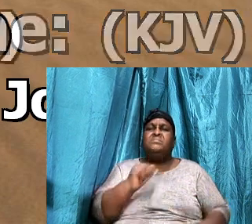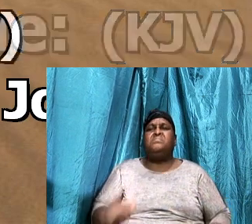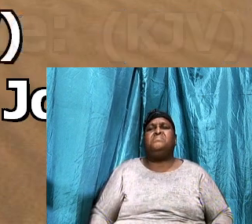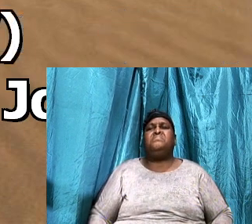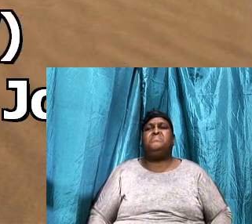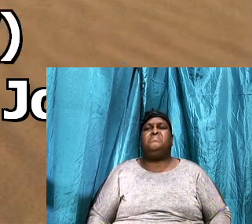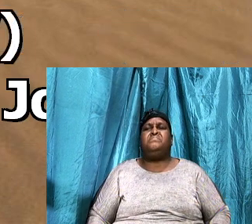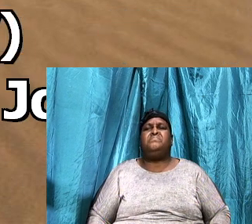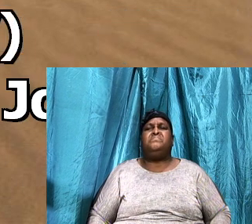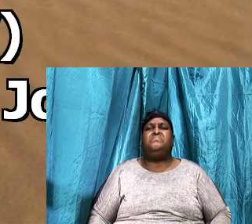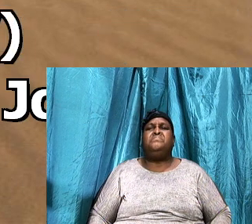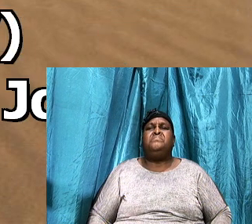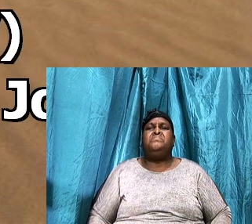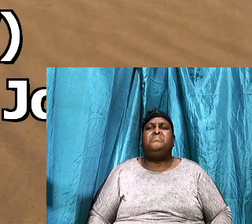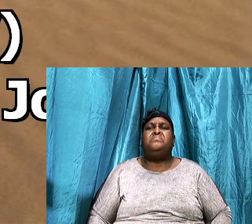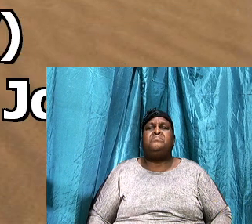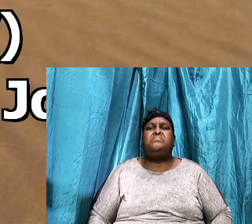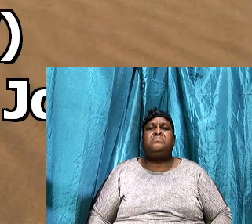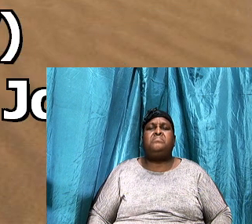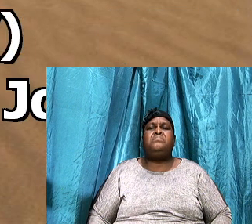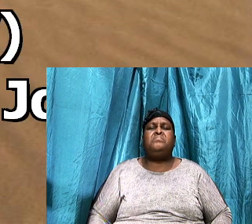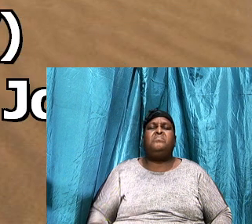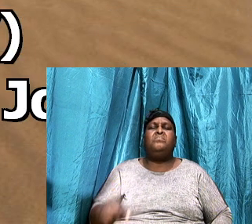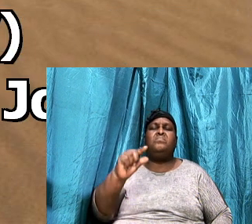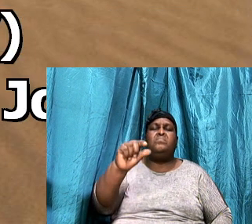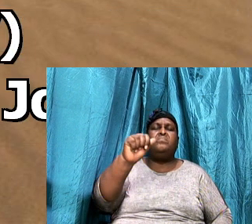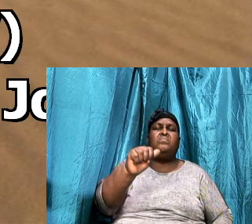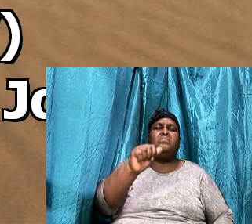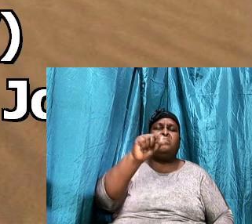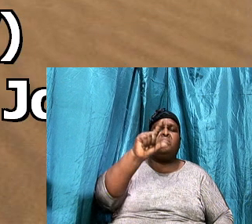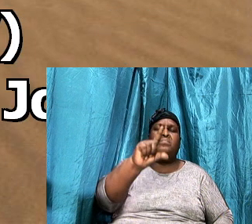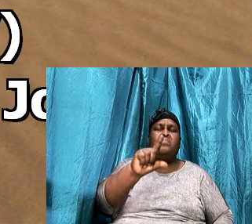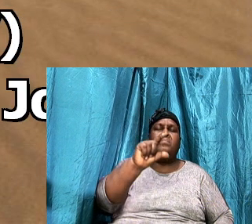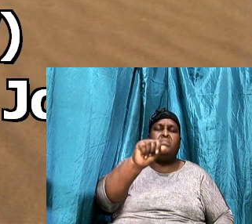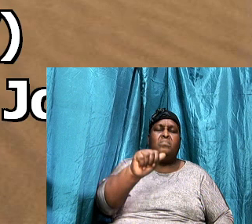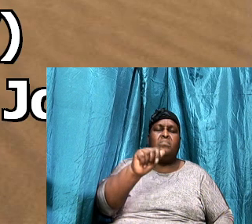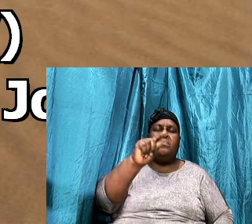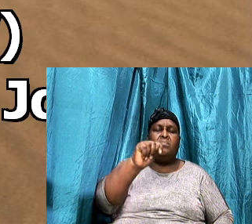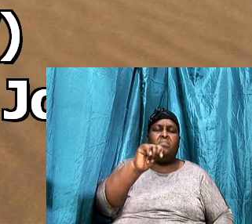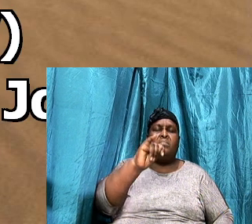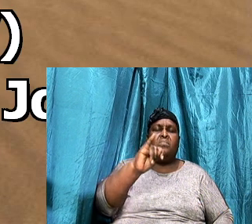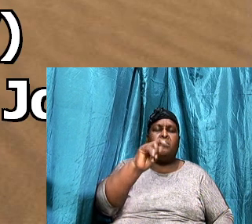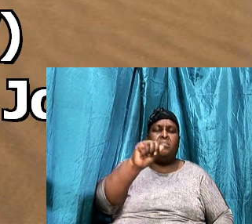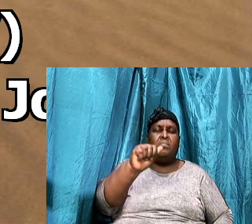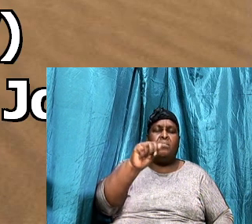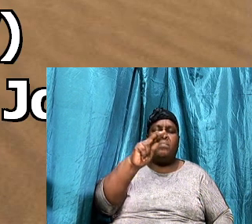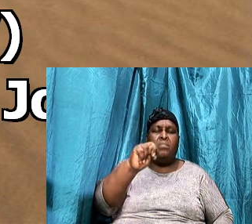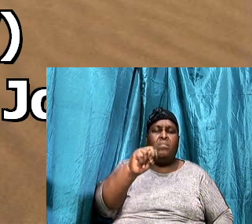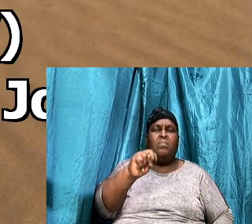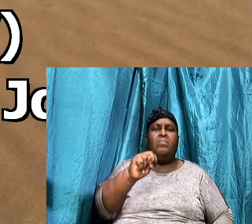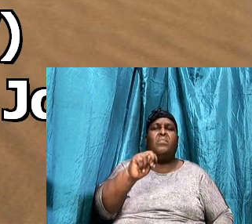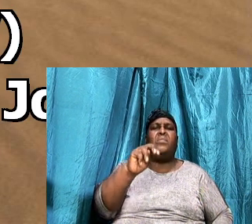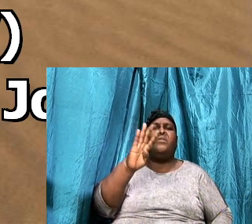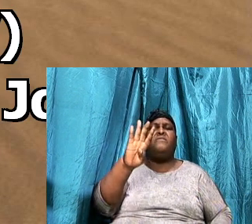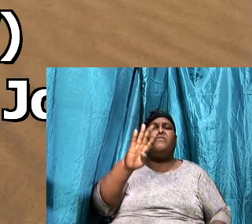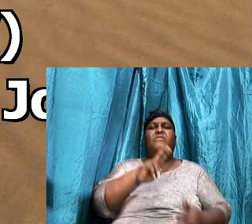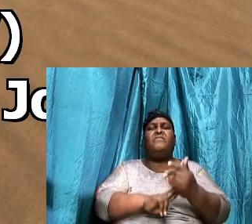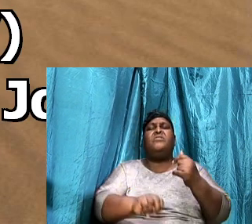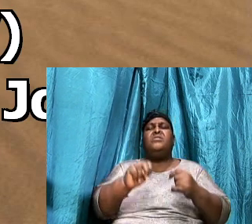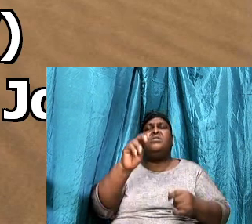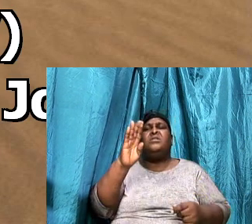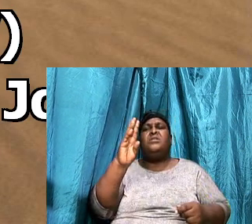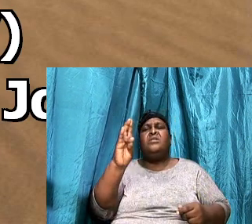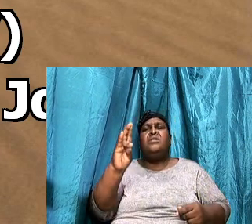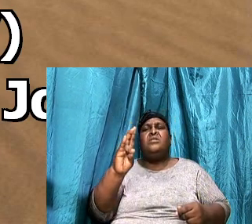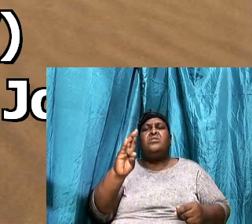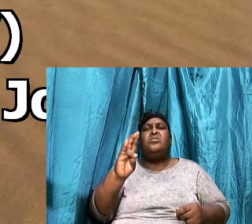And then we look at Galatians 4. 7. Wherefore, thou